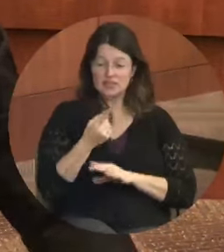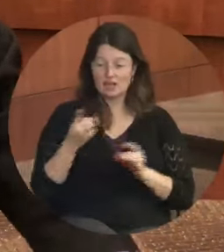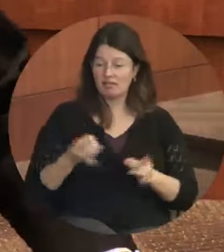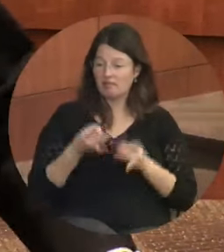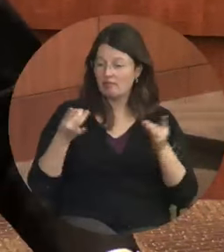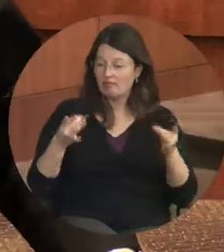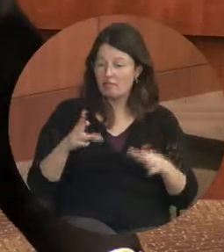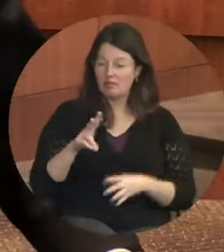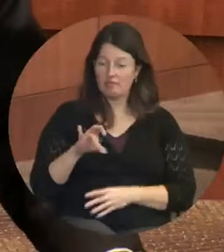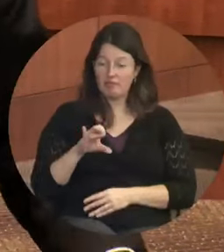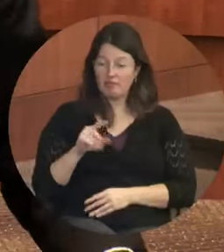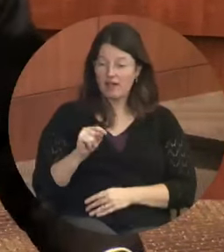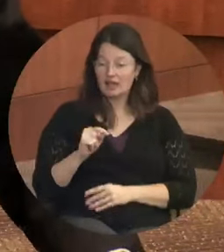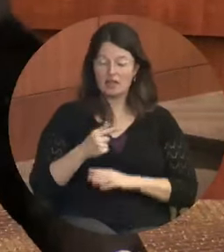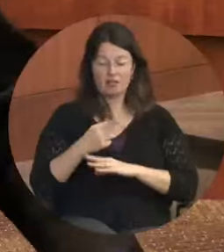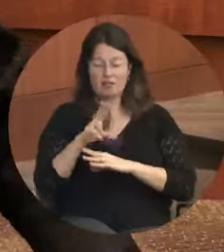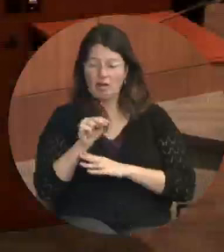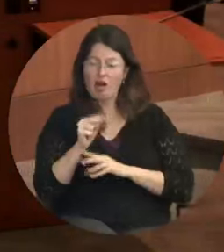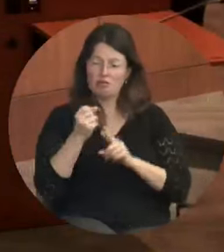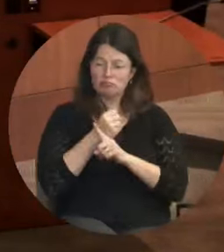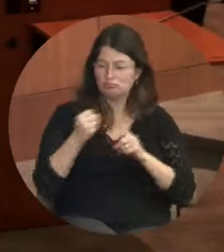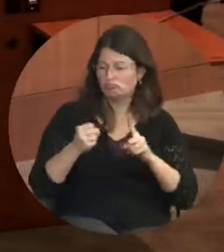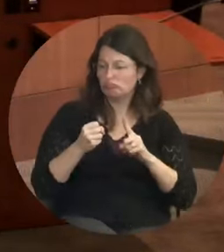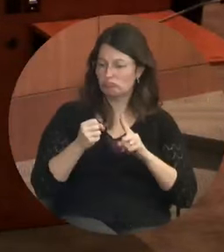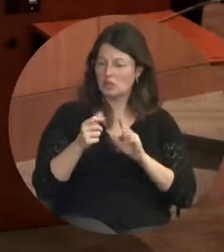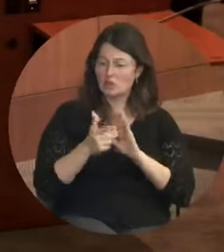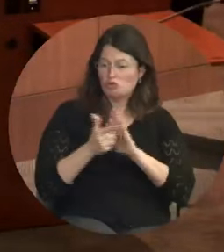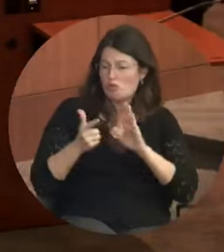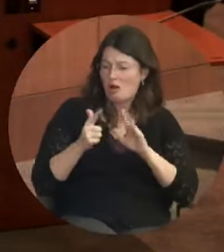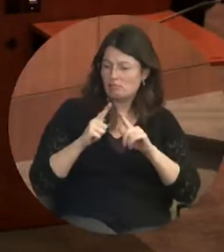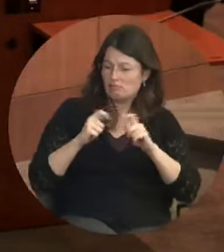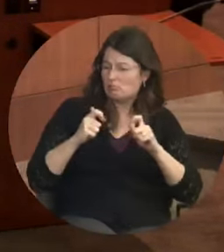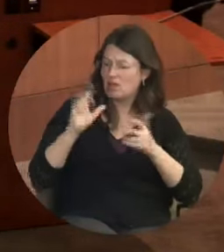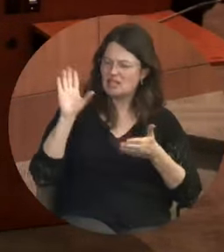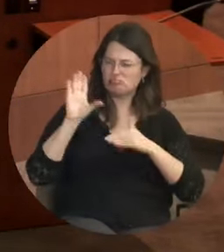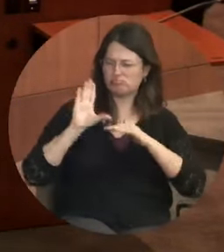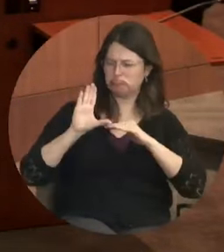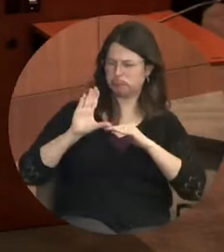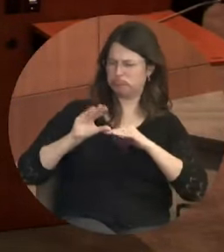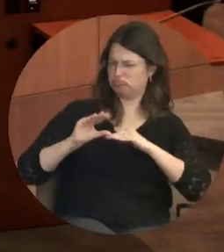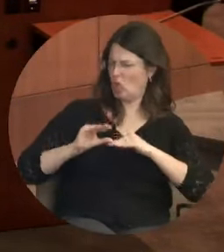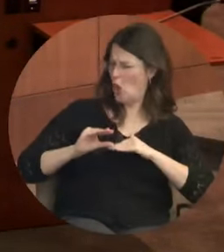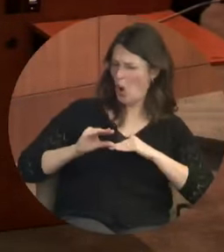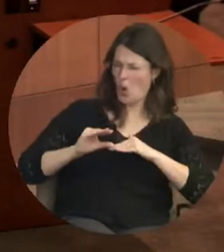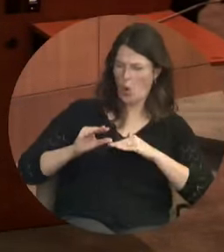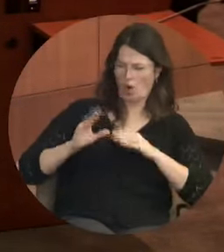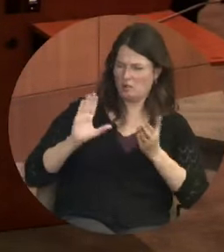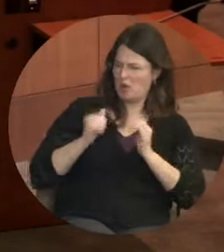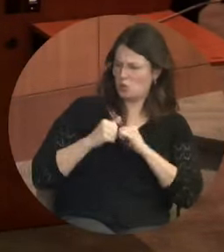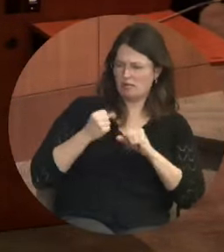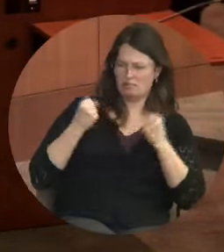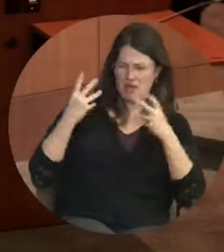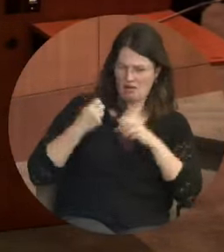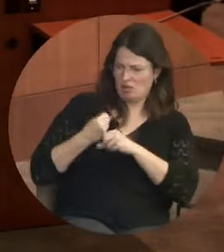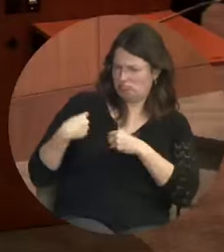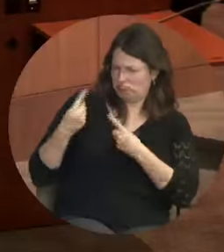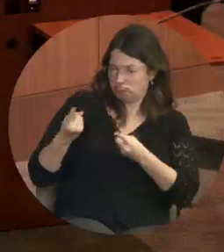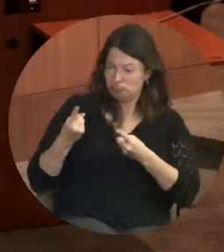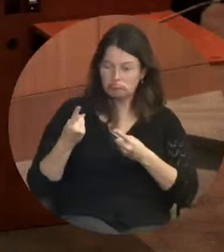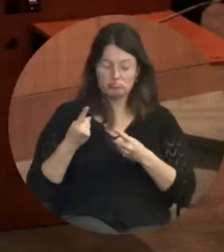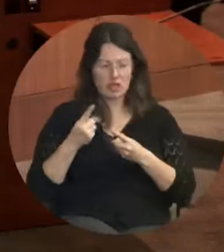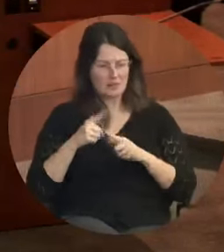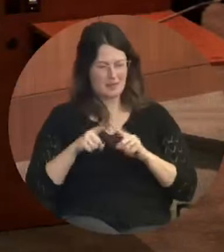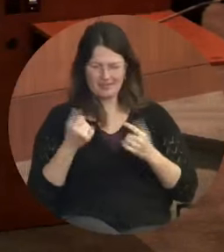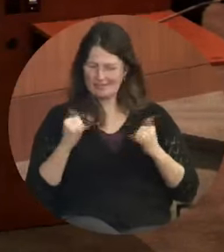lowest in 30 years, yet events in Ferguson and around the country have created mistrust and fear.